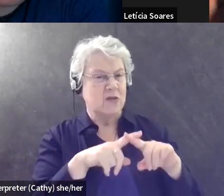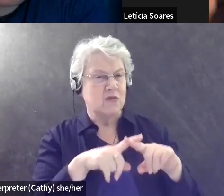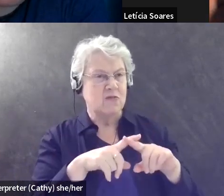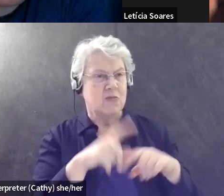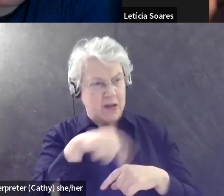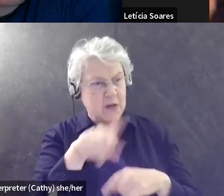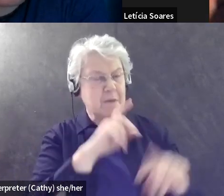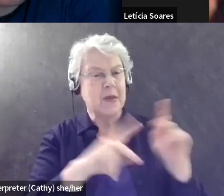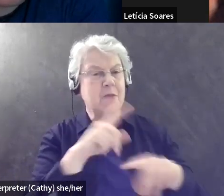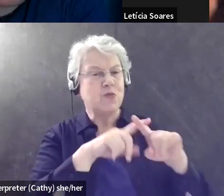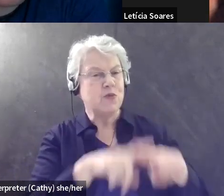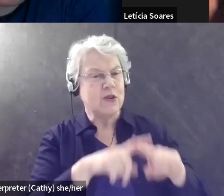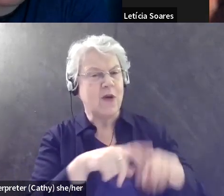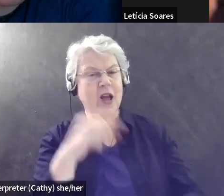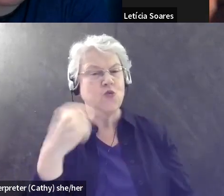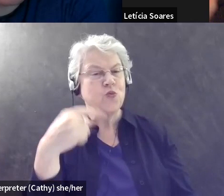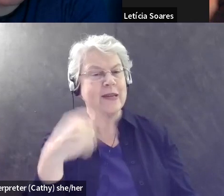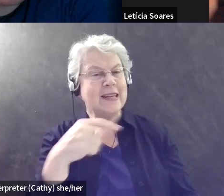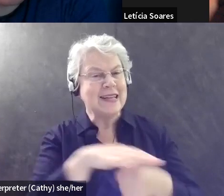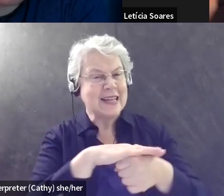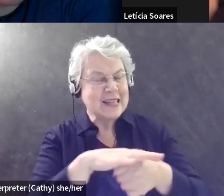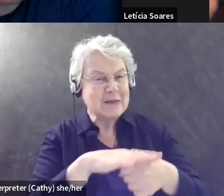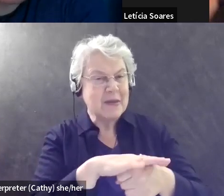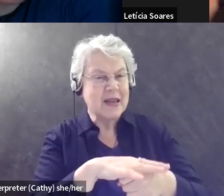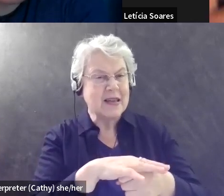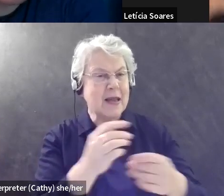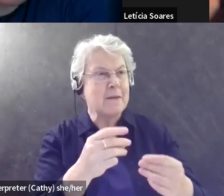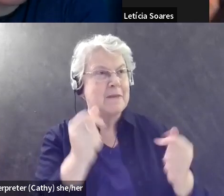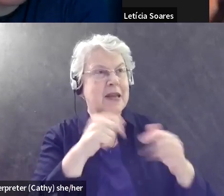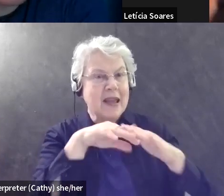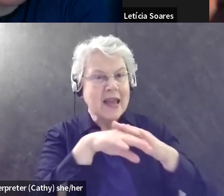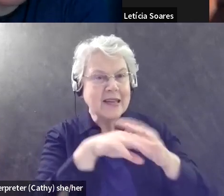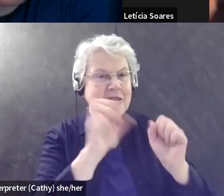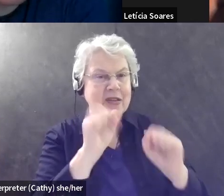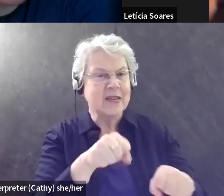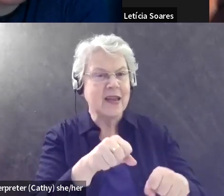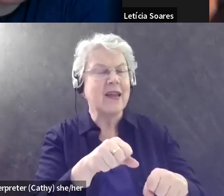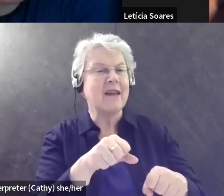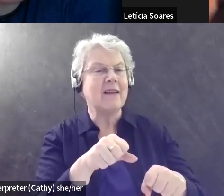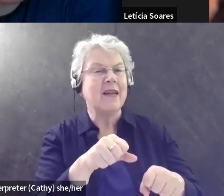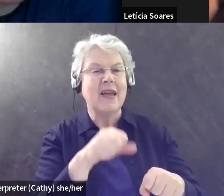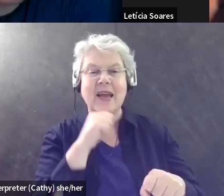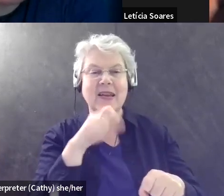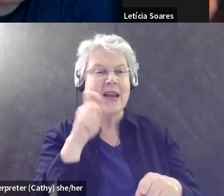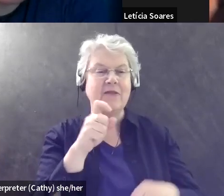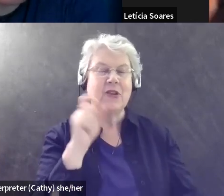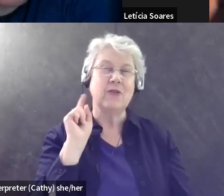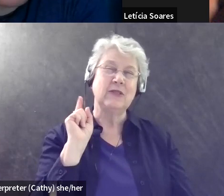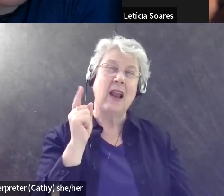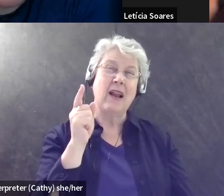uh, green spaces that are immediate. You know, that they can't just get a car somewhere else.